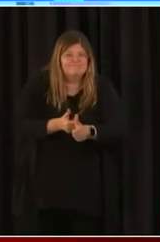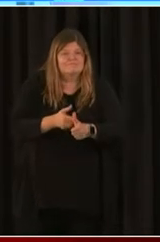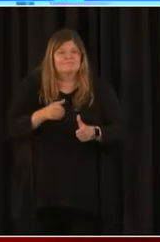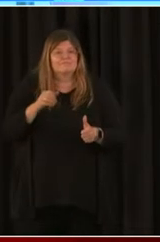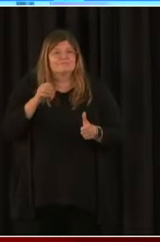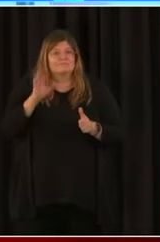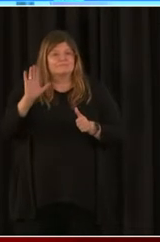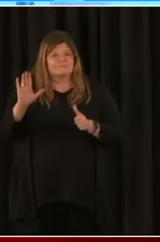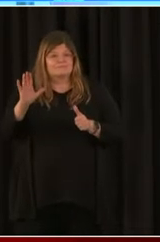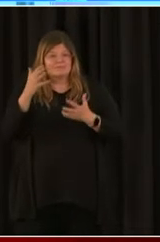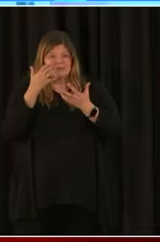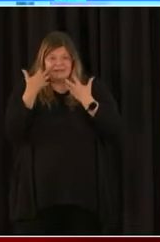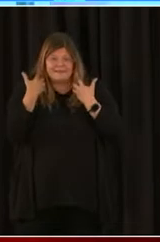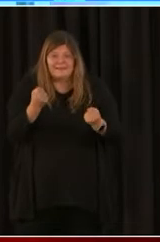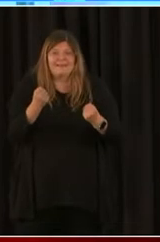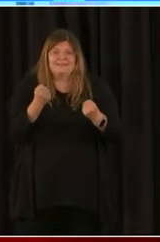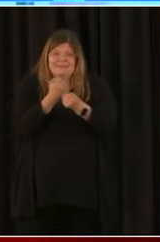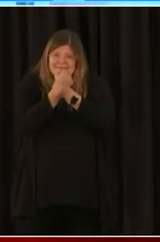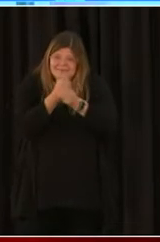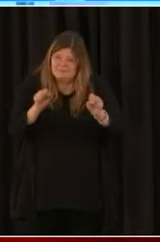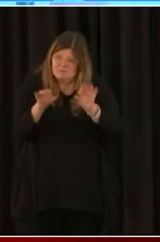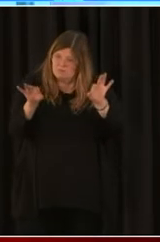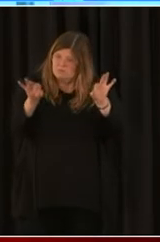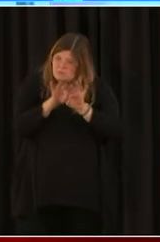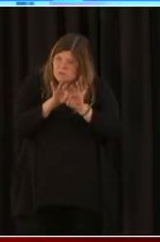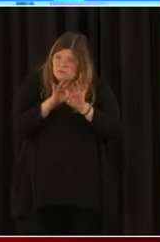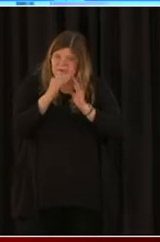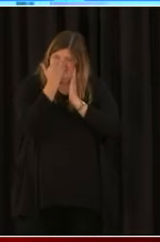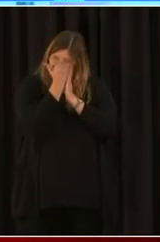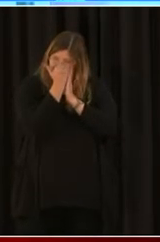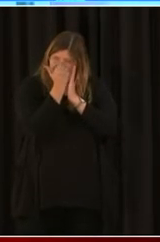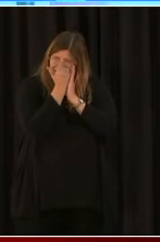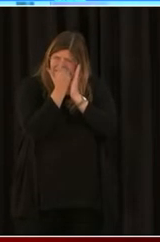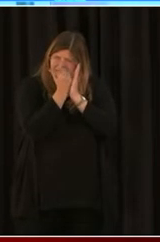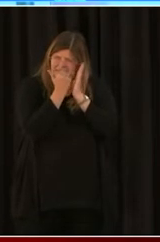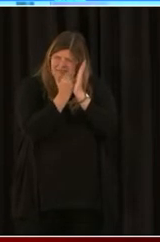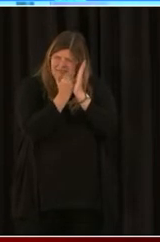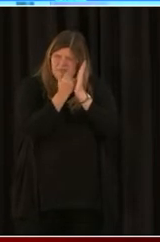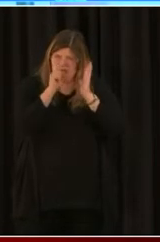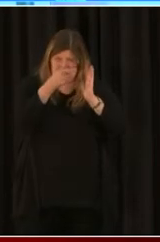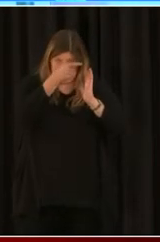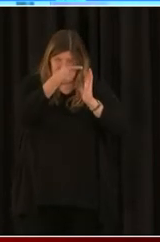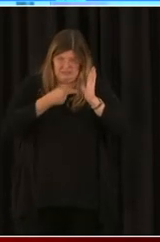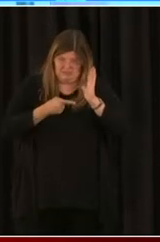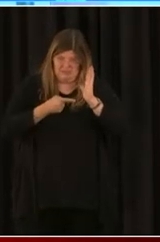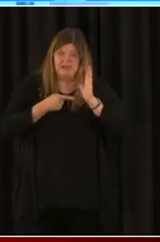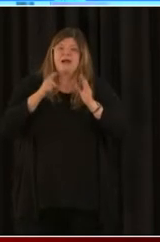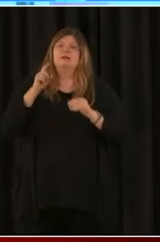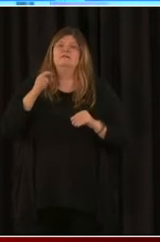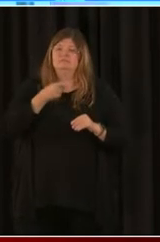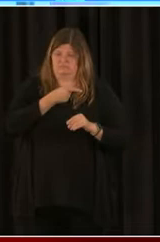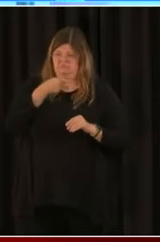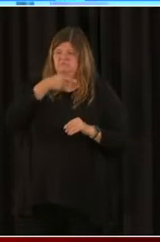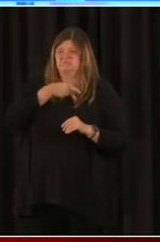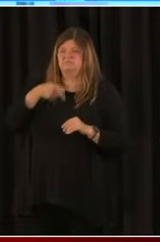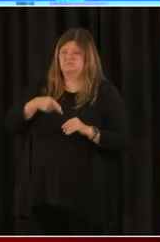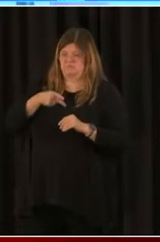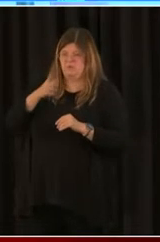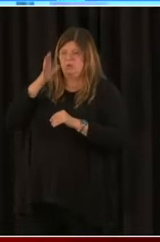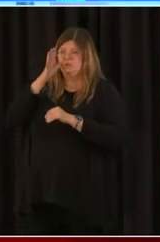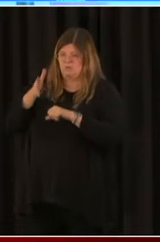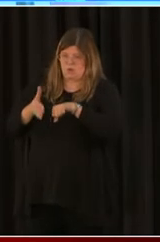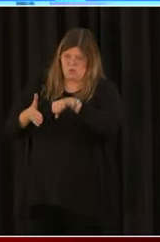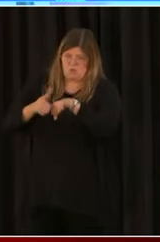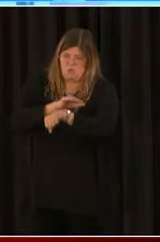and safety guidelines, all right? So PPE equipment can now be